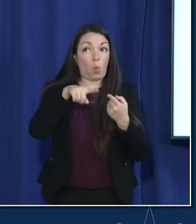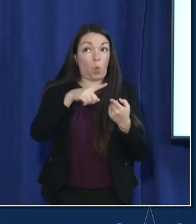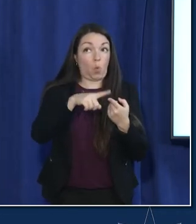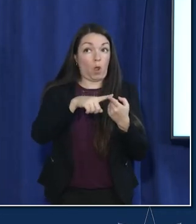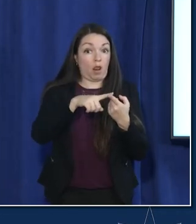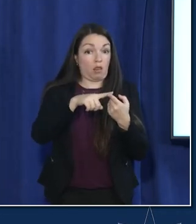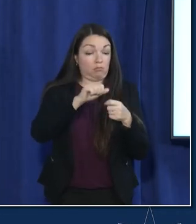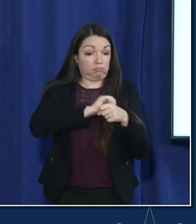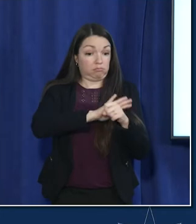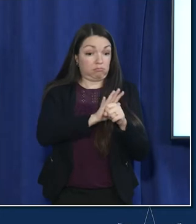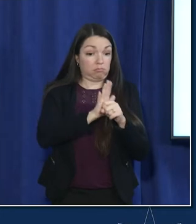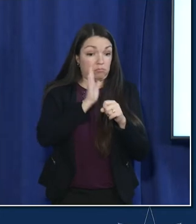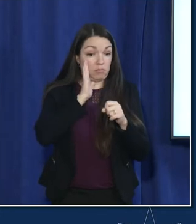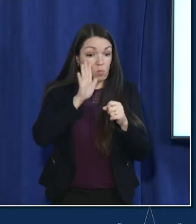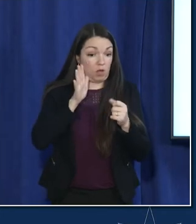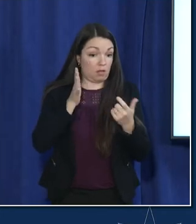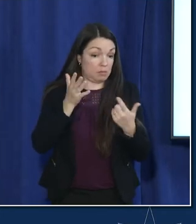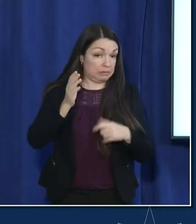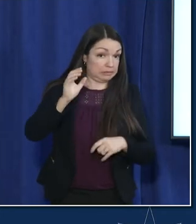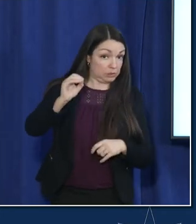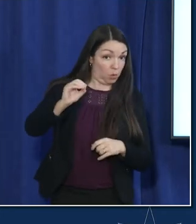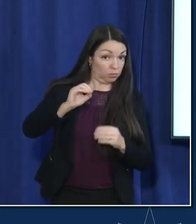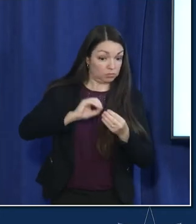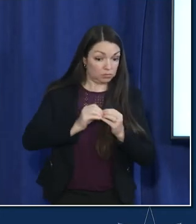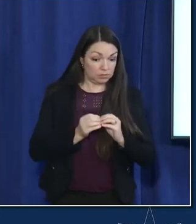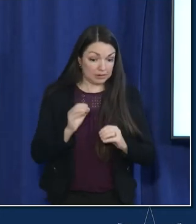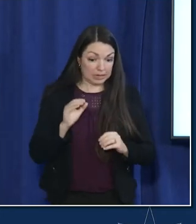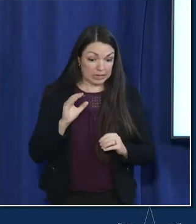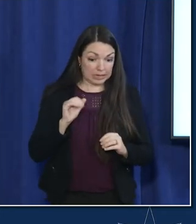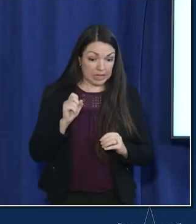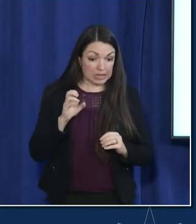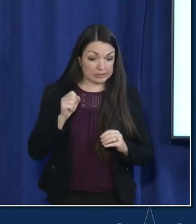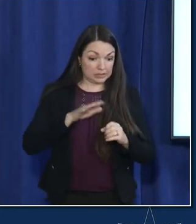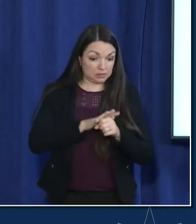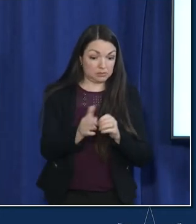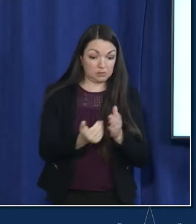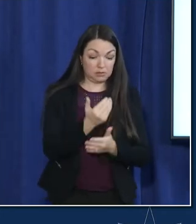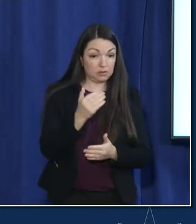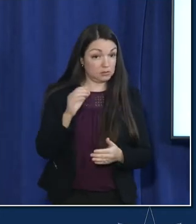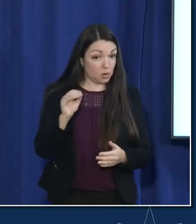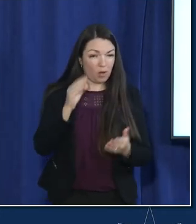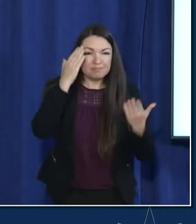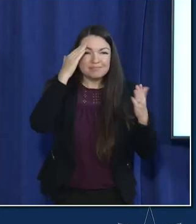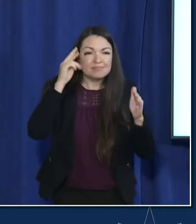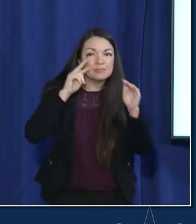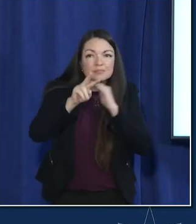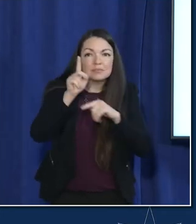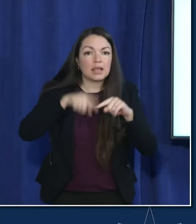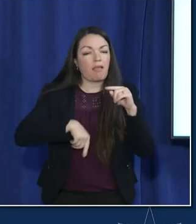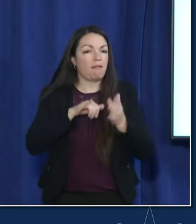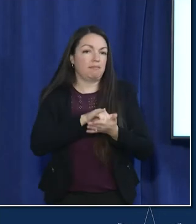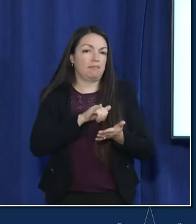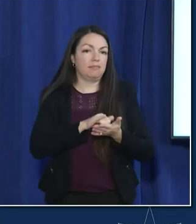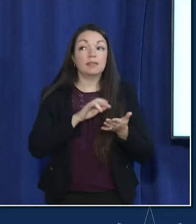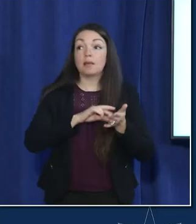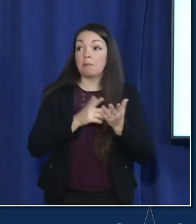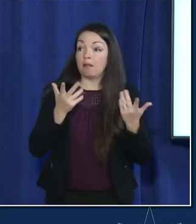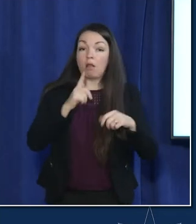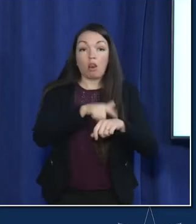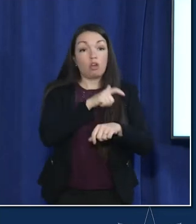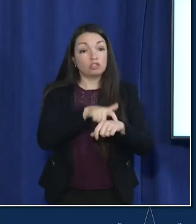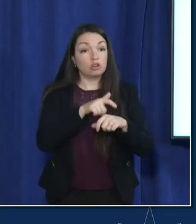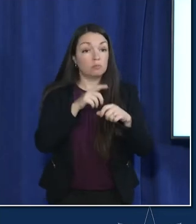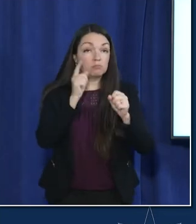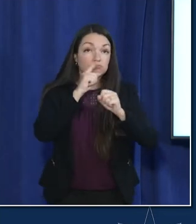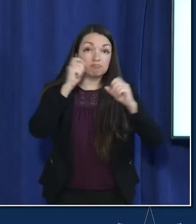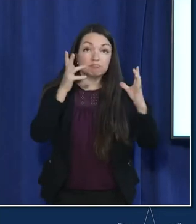will be at zero cases so not knowing that i'd rather just really really plan for the long term so that we just keep building it